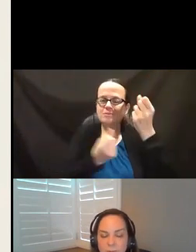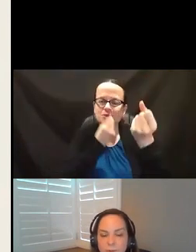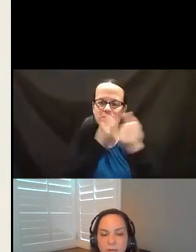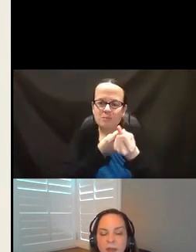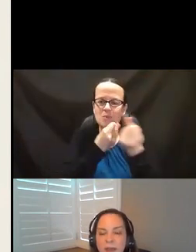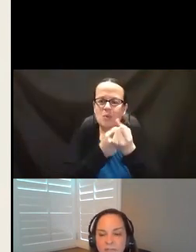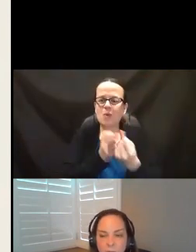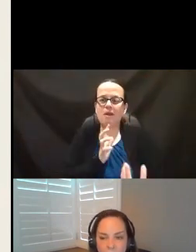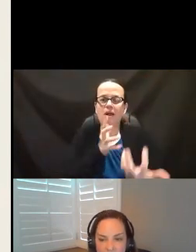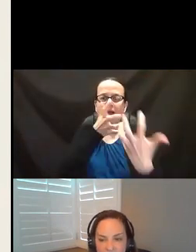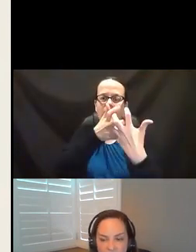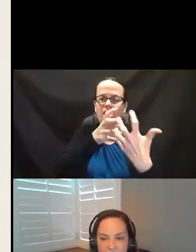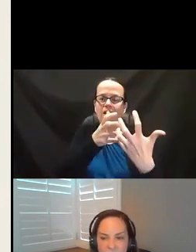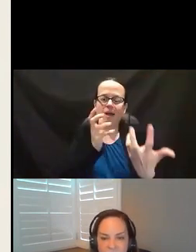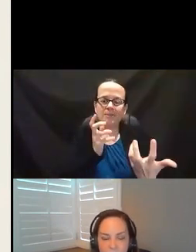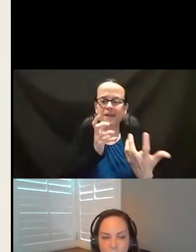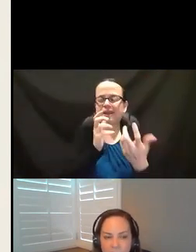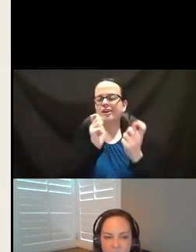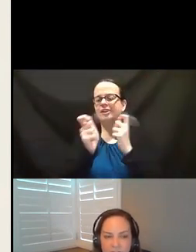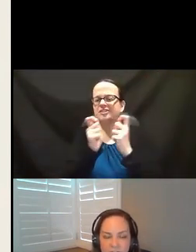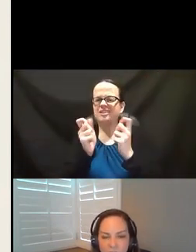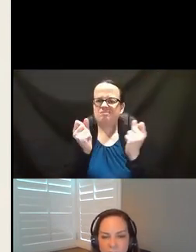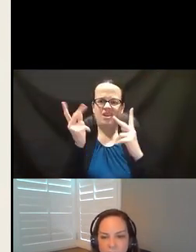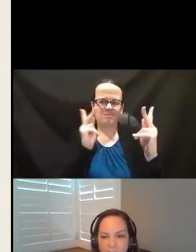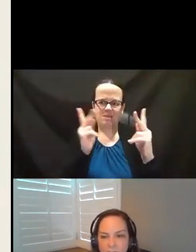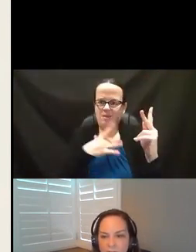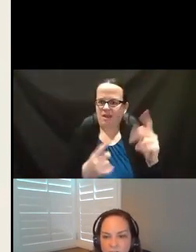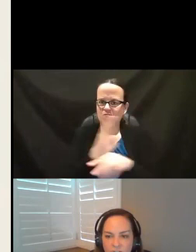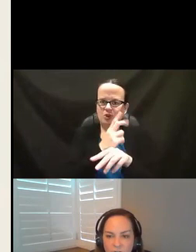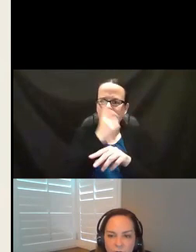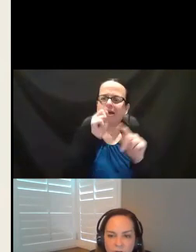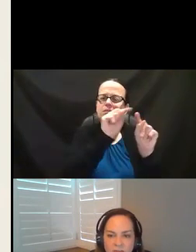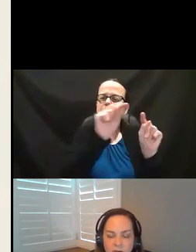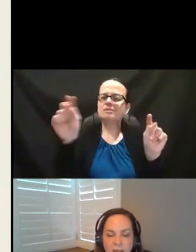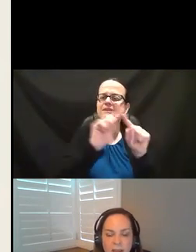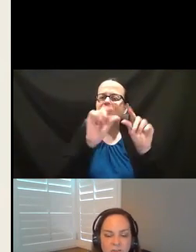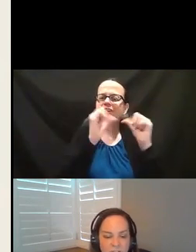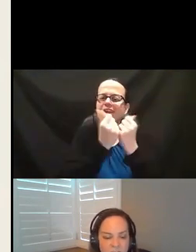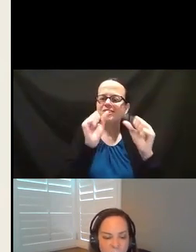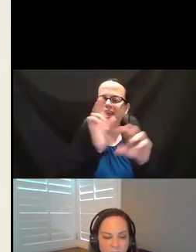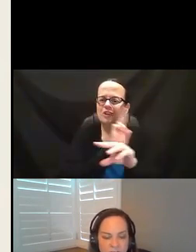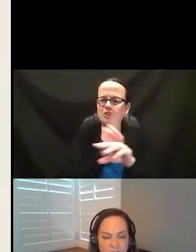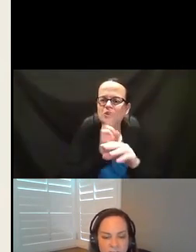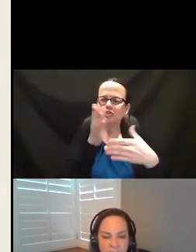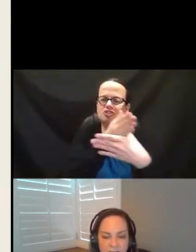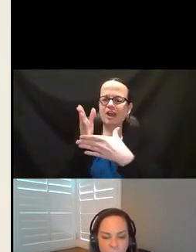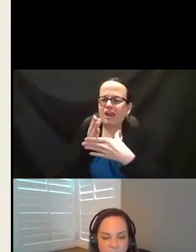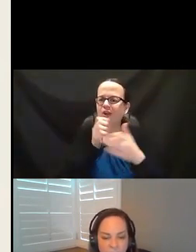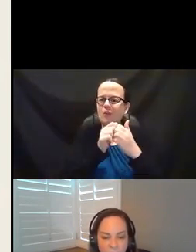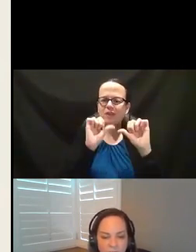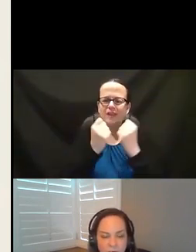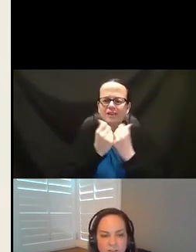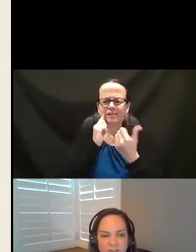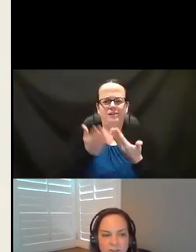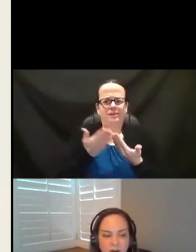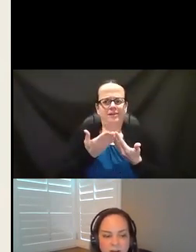it's pretty simple. Everyone likes to use it because it's a multi-agency document, and it gets shared across agencies pretty easily, and it's worked